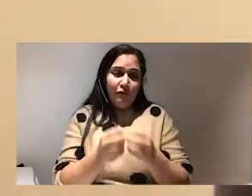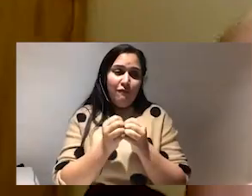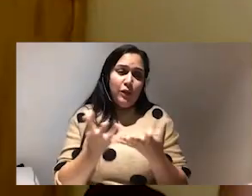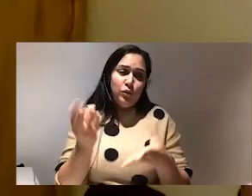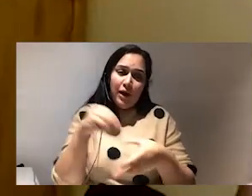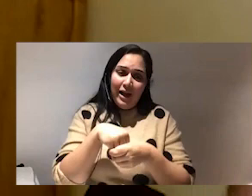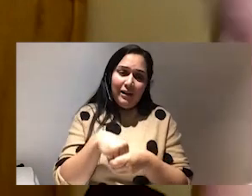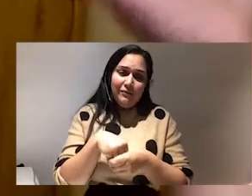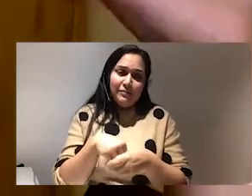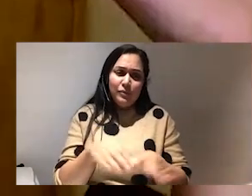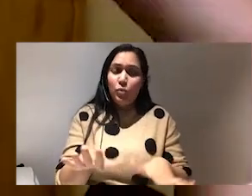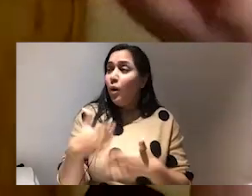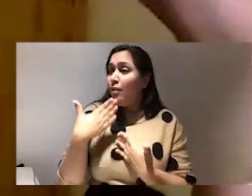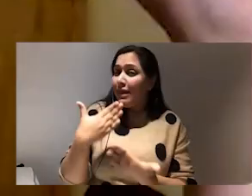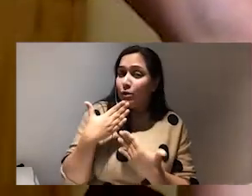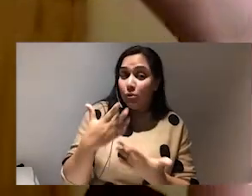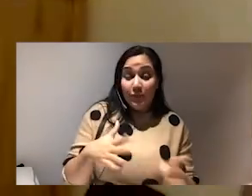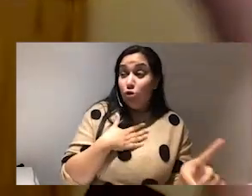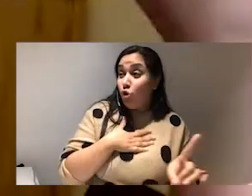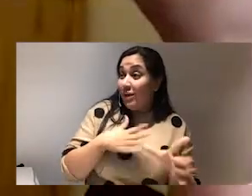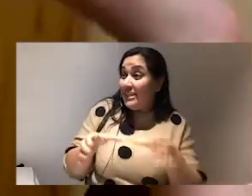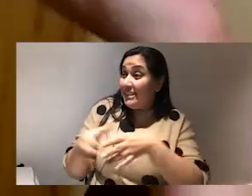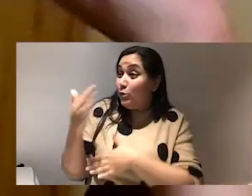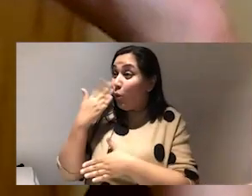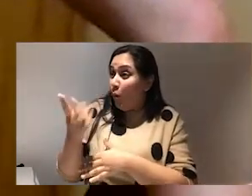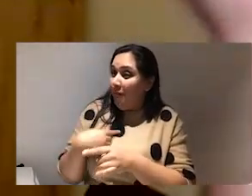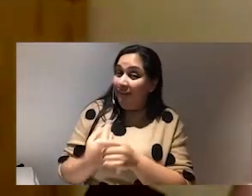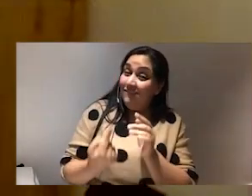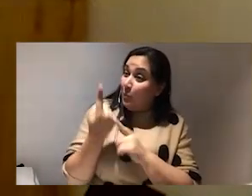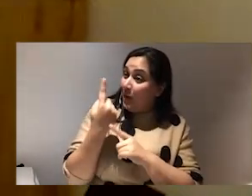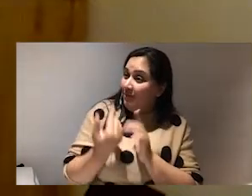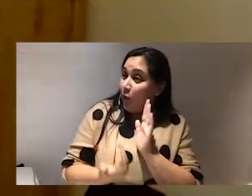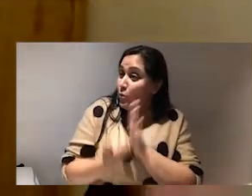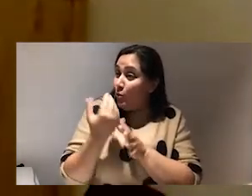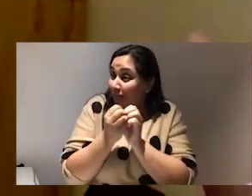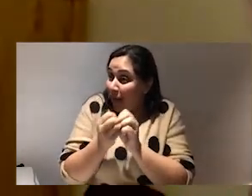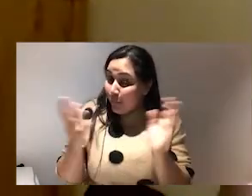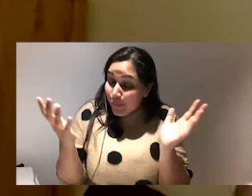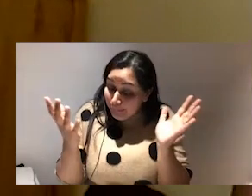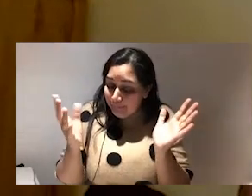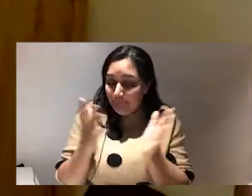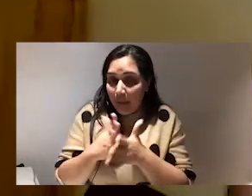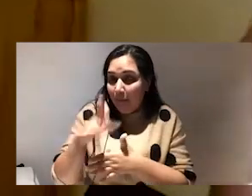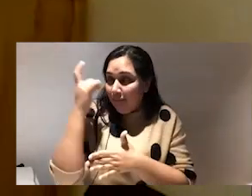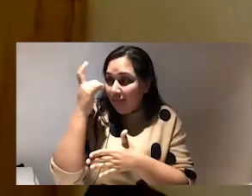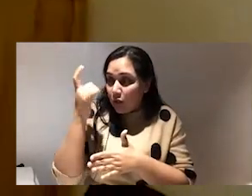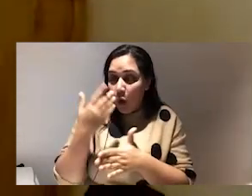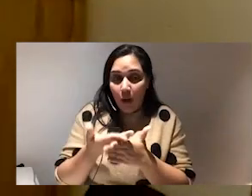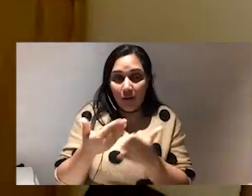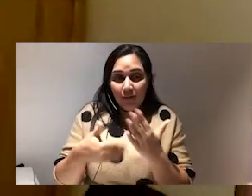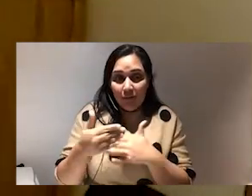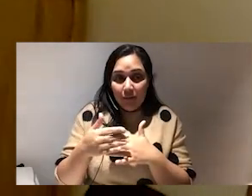thank you thank you sorry to the team this is the first time that they realized that this is one of our new values but and I've been reflecting on it on it so